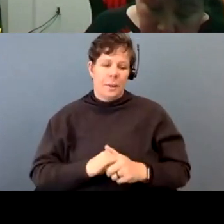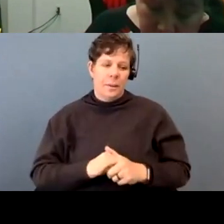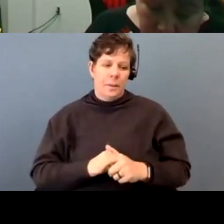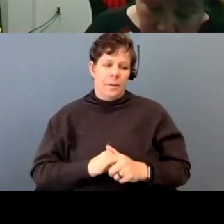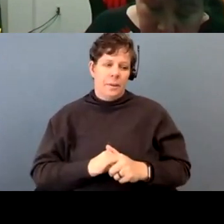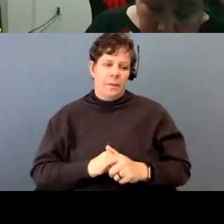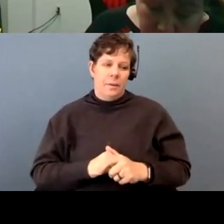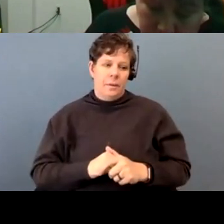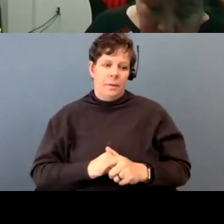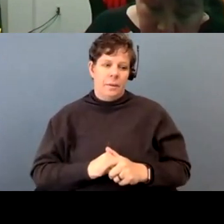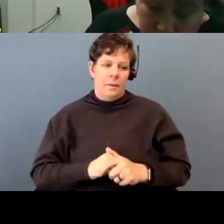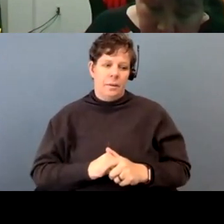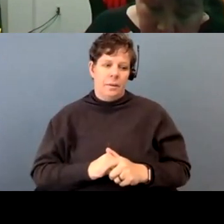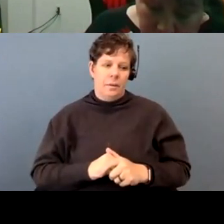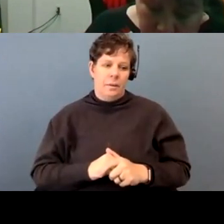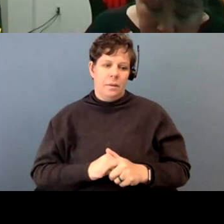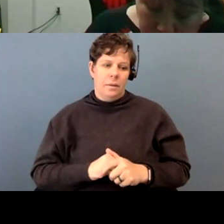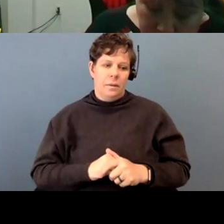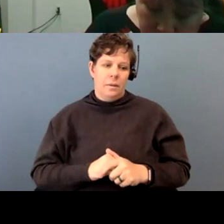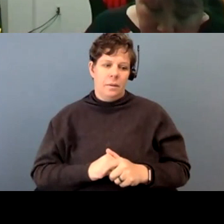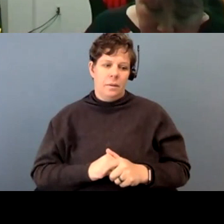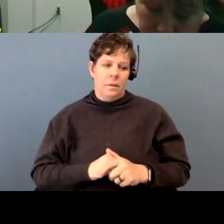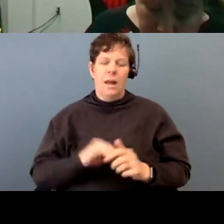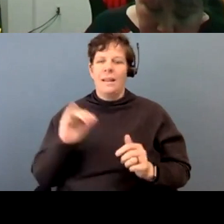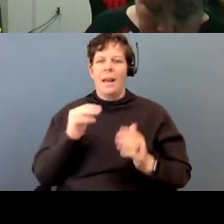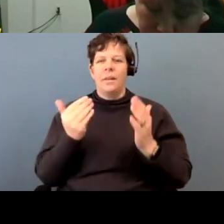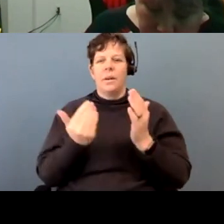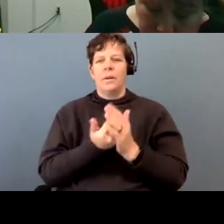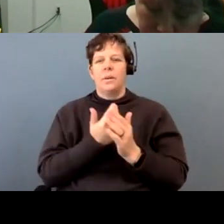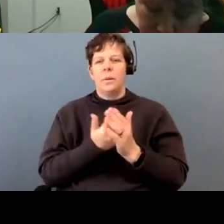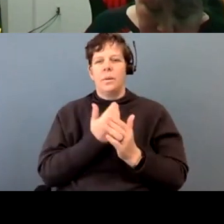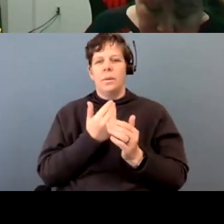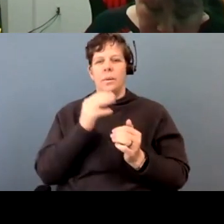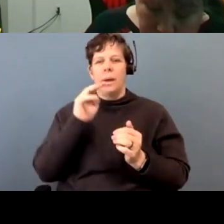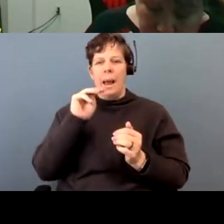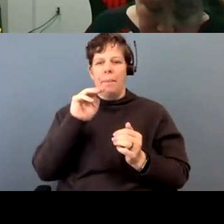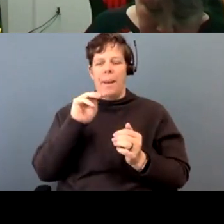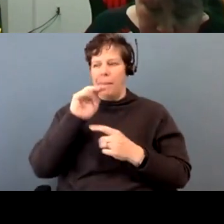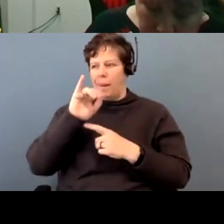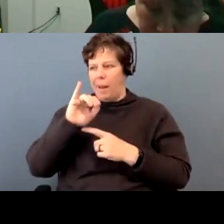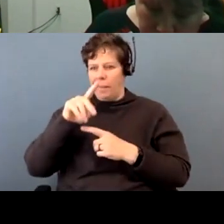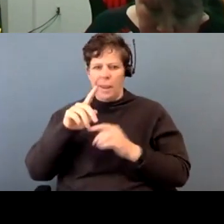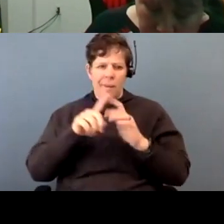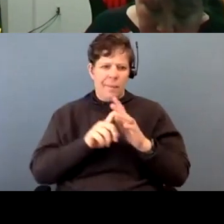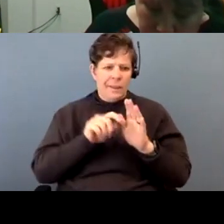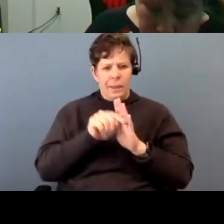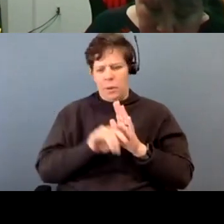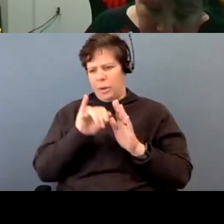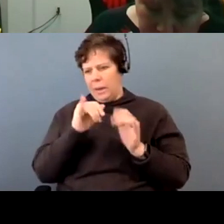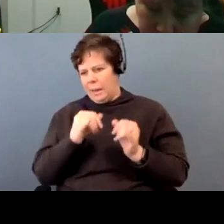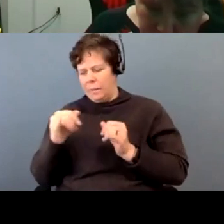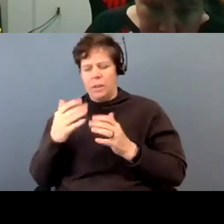missing, murdered, um, individual stuff. Um, uh, you know, we just keep